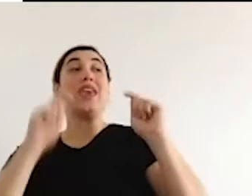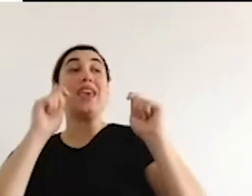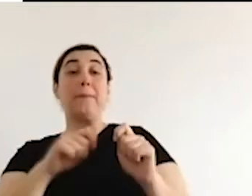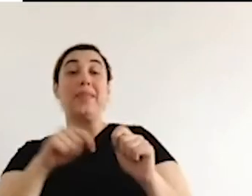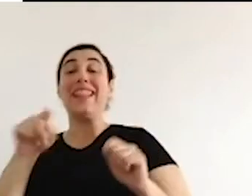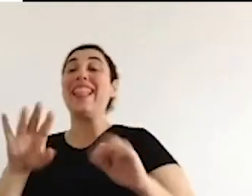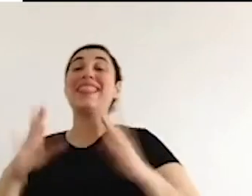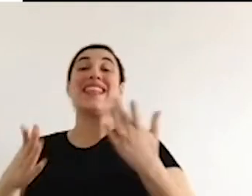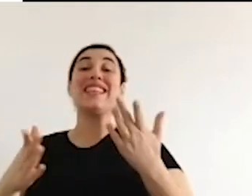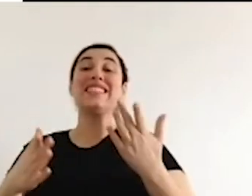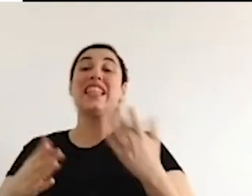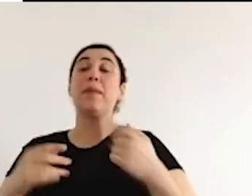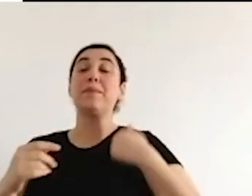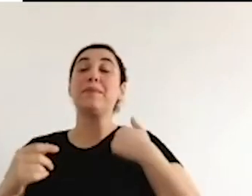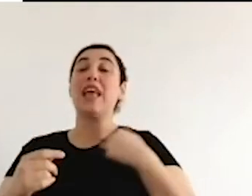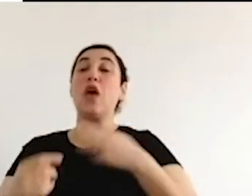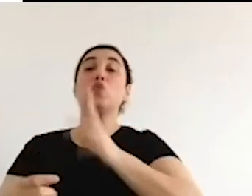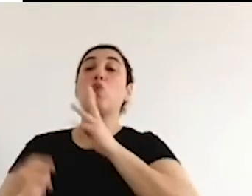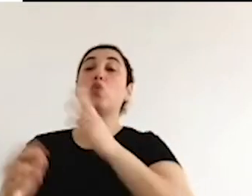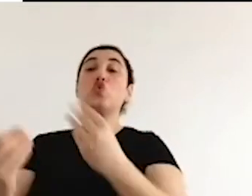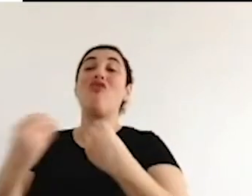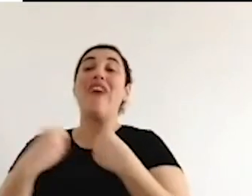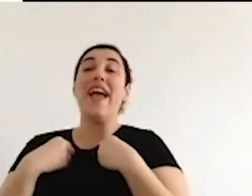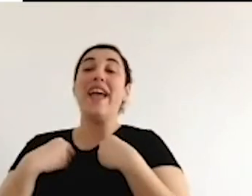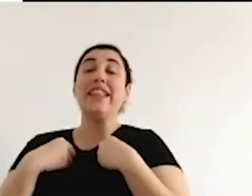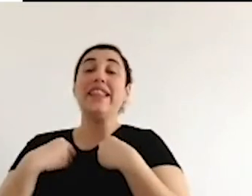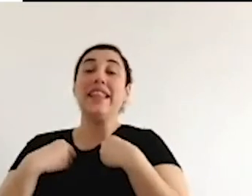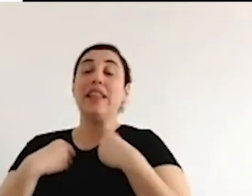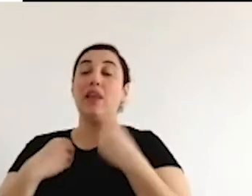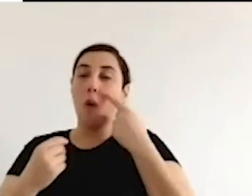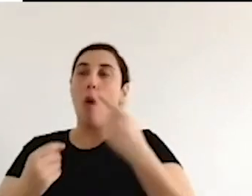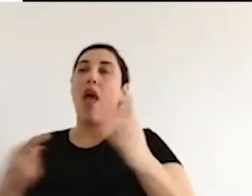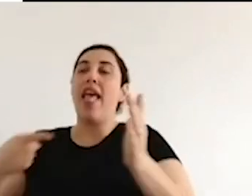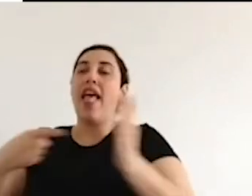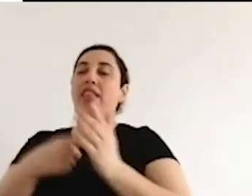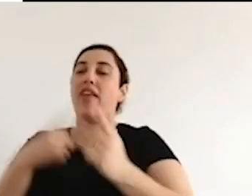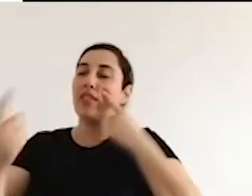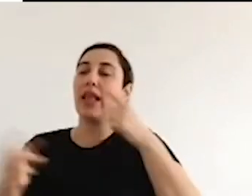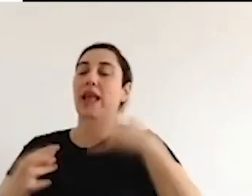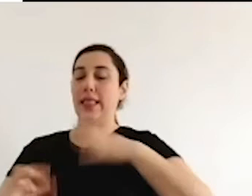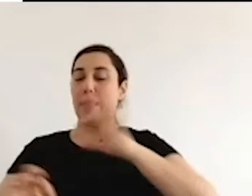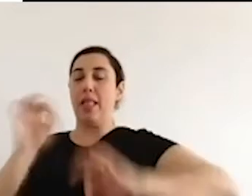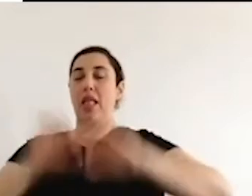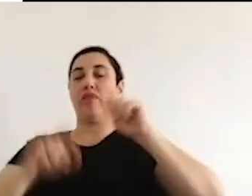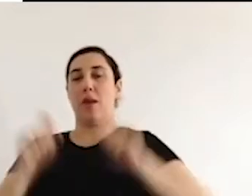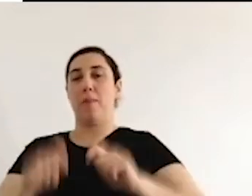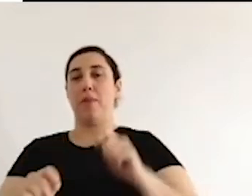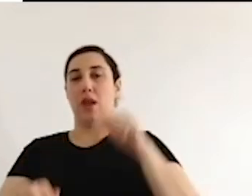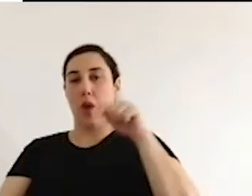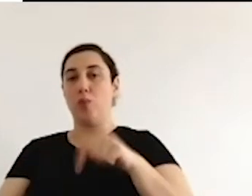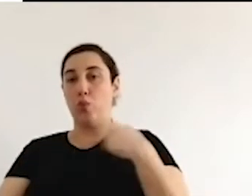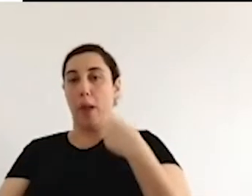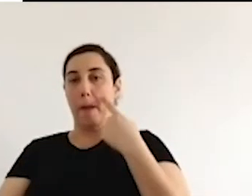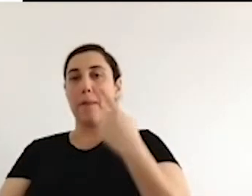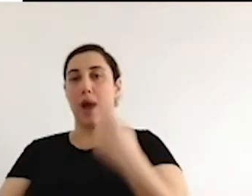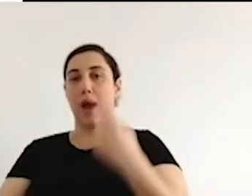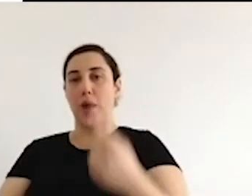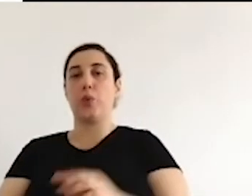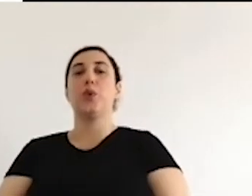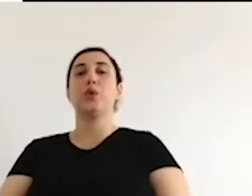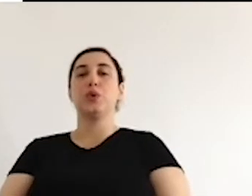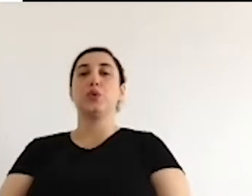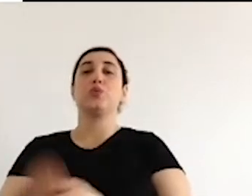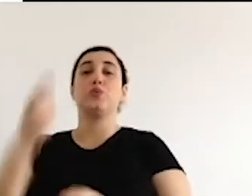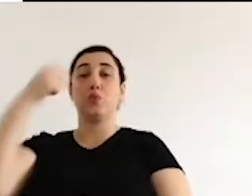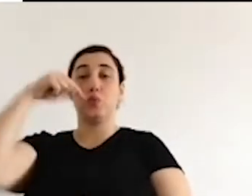be. Human rights activists rather focus on the actions, the acts of political parties and their implications on human